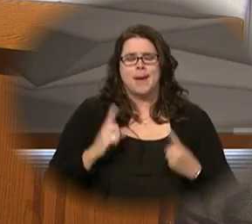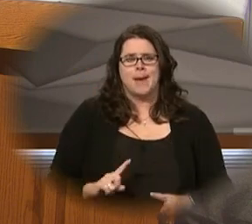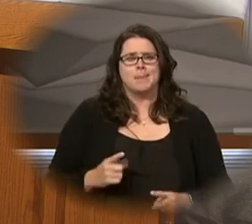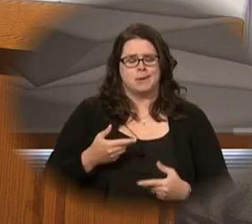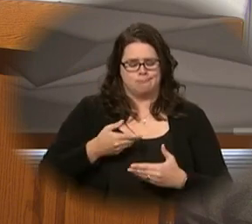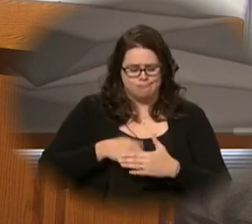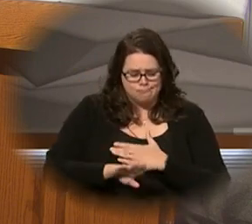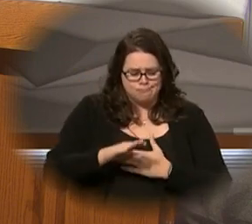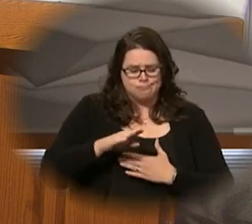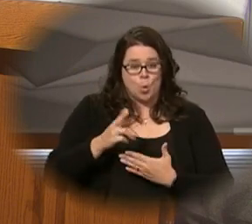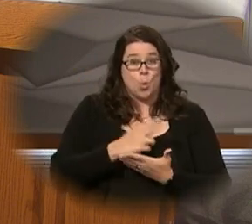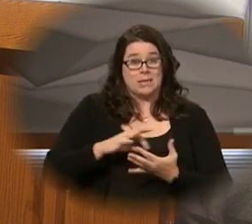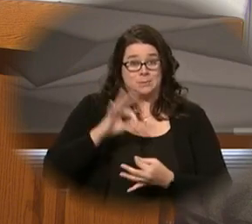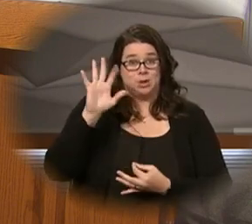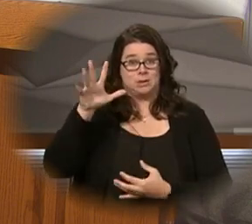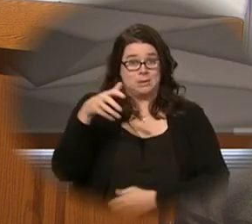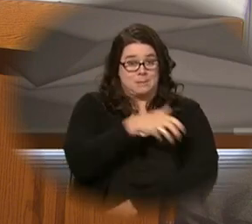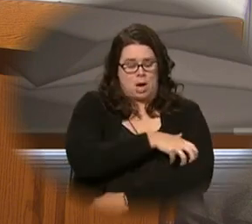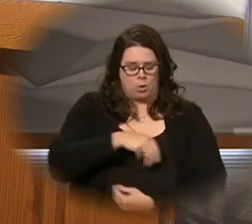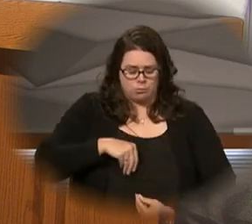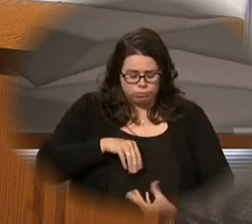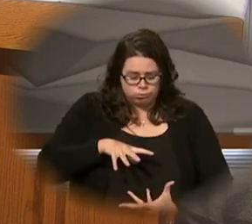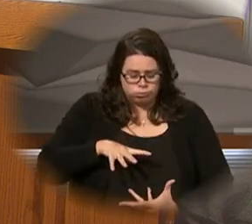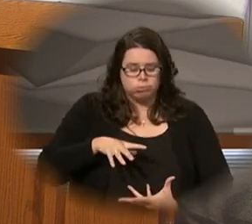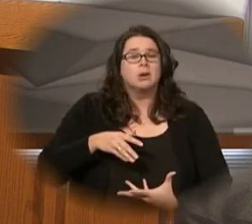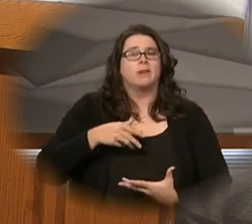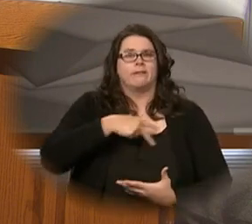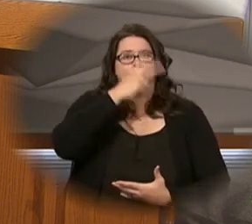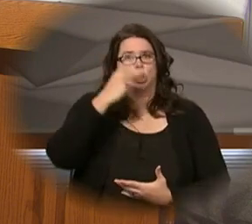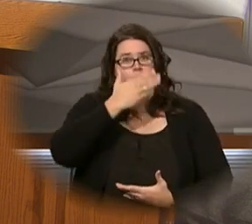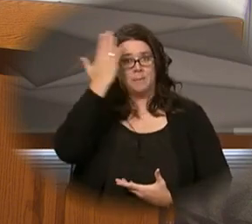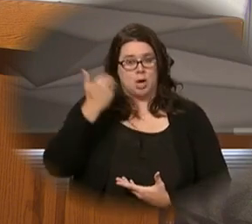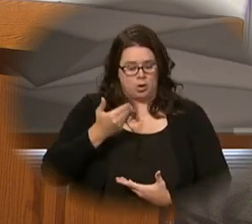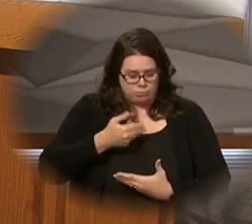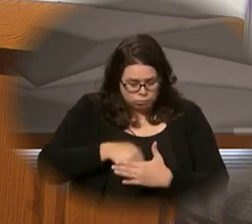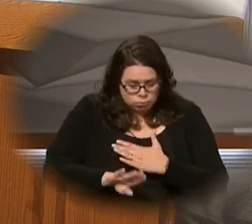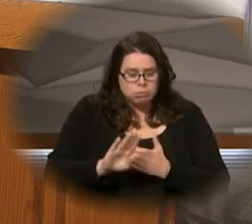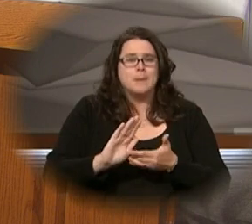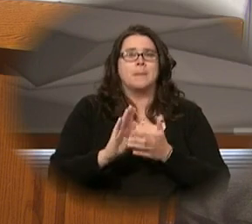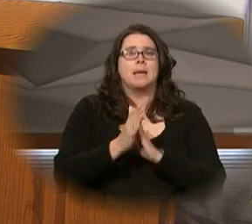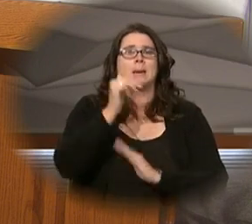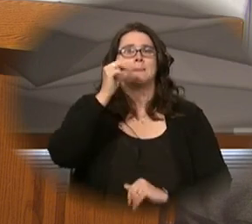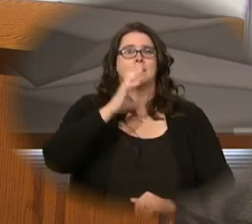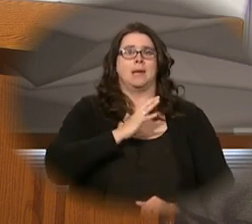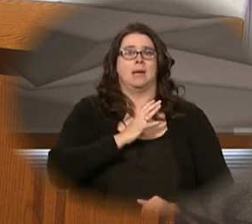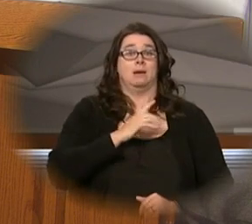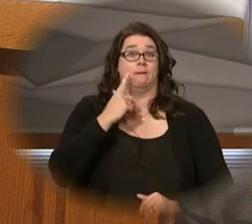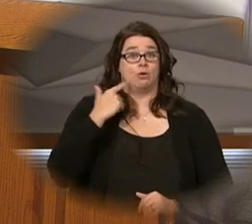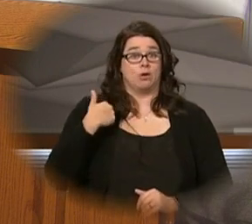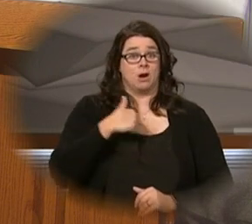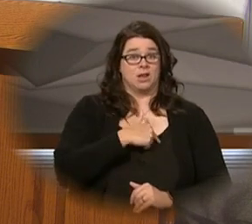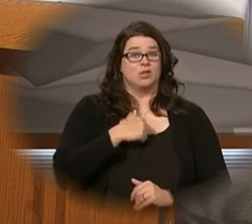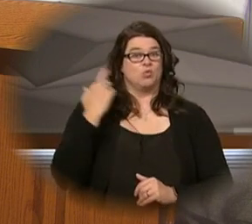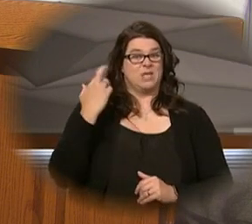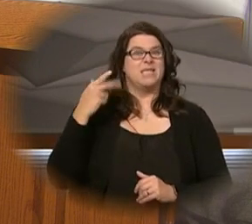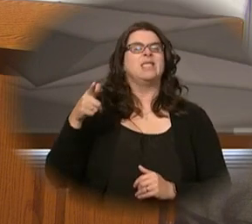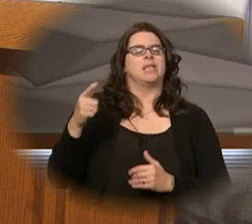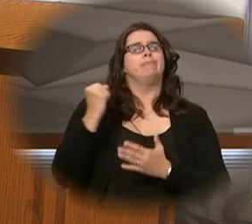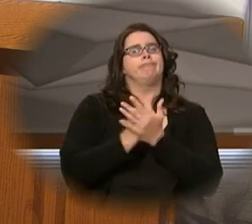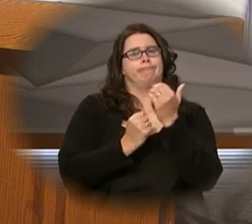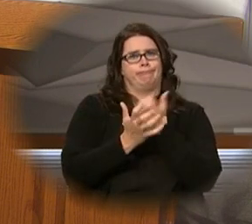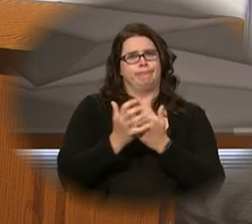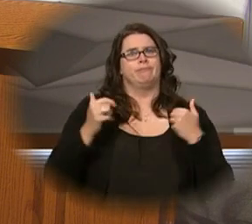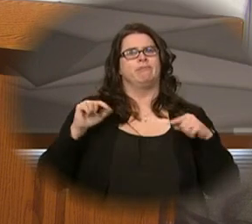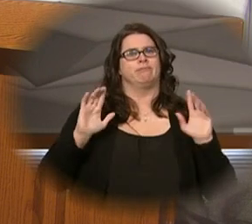and by the Holy Spirit was incarnate of the Virgin Mary and became man. For our sake he was crucified under